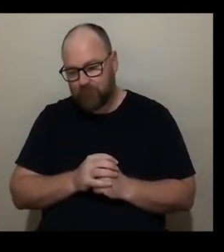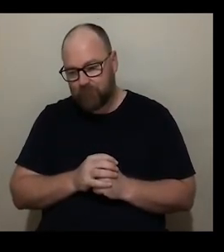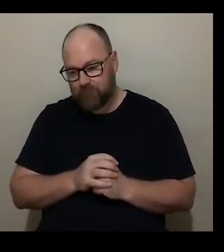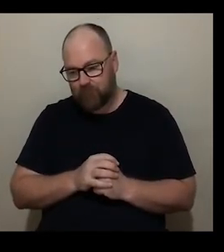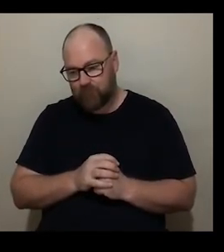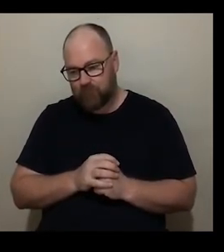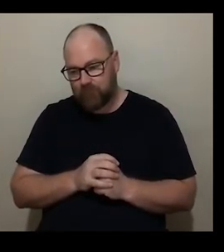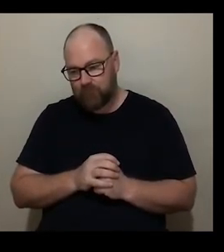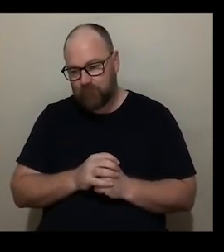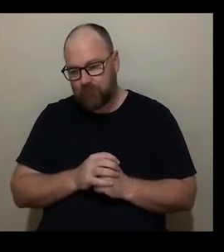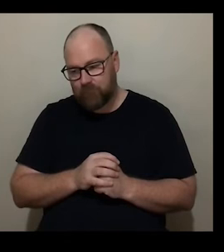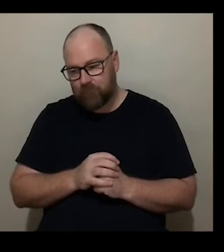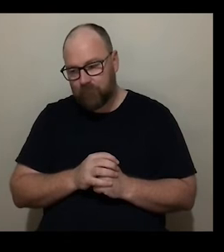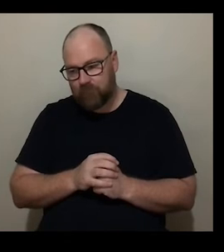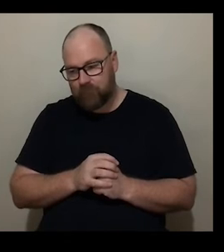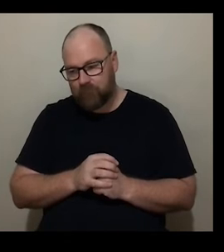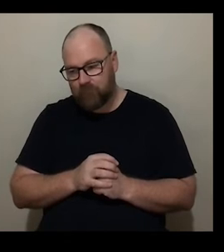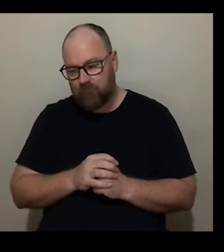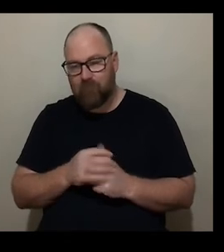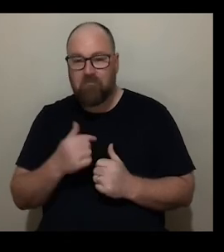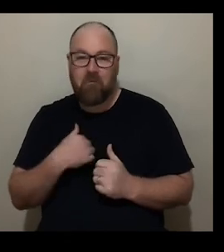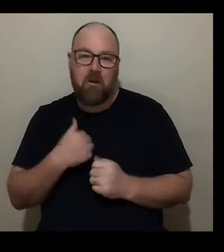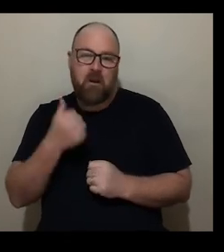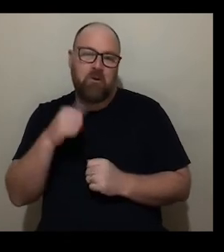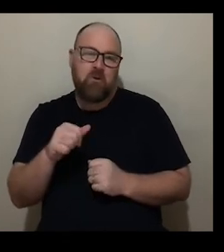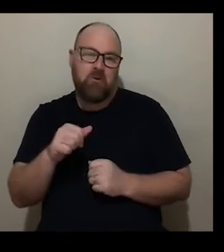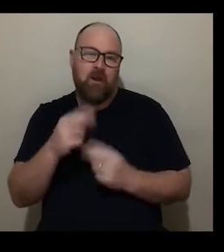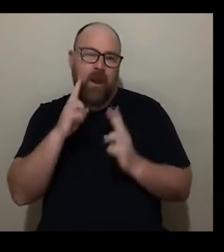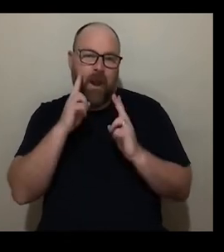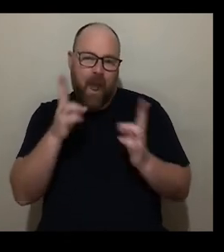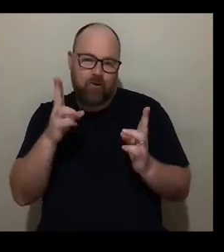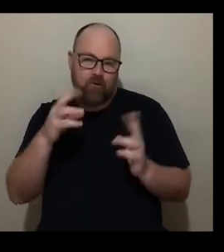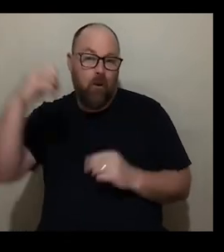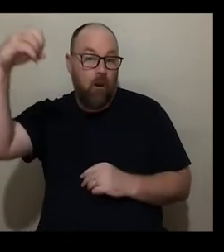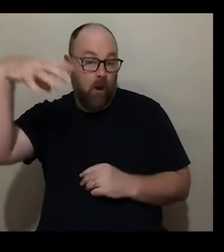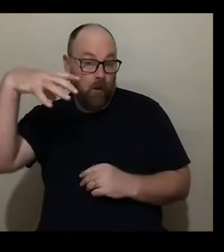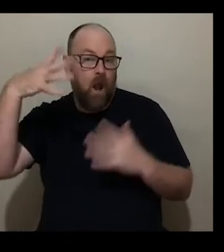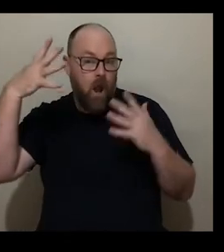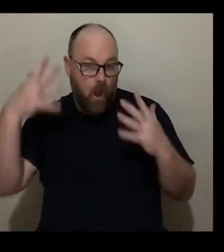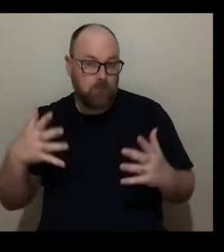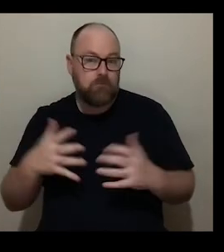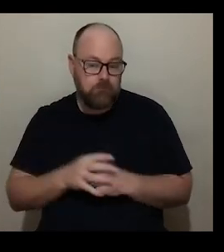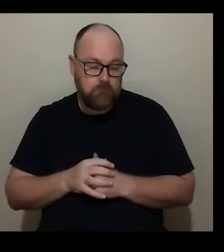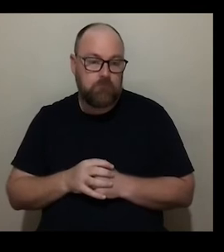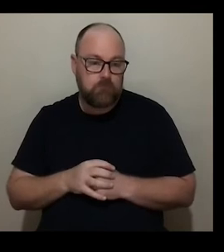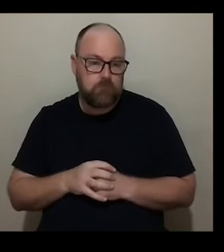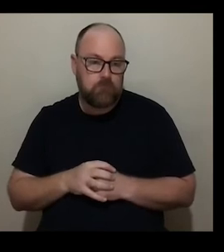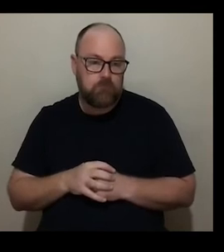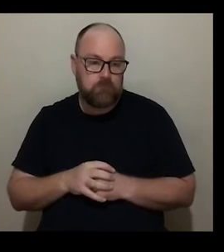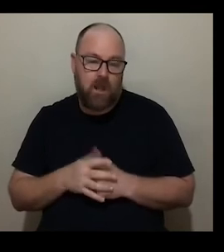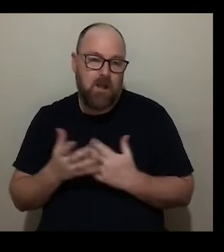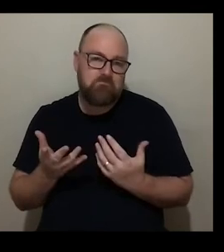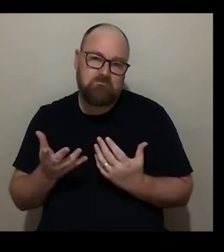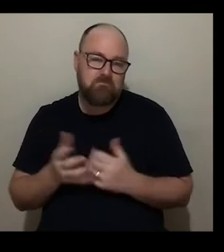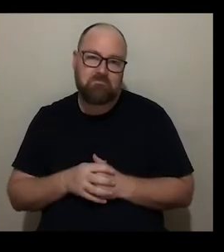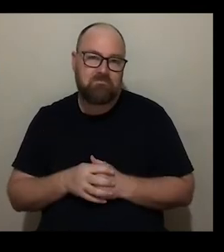in doing i tend to use natural light quite a lot um but um yeah